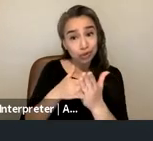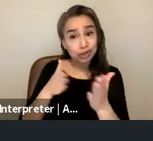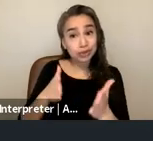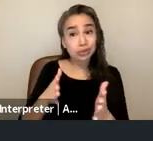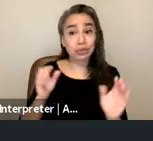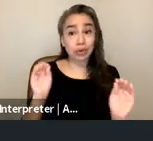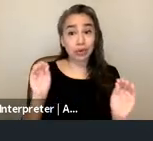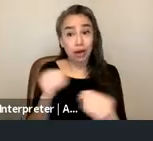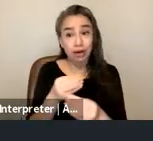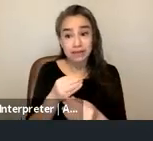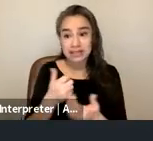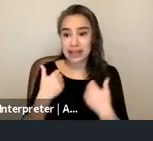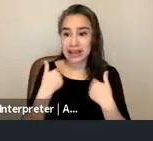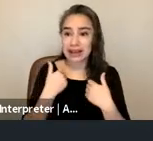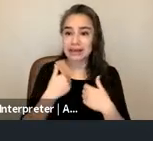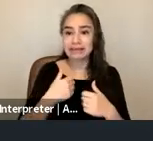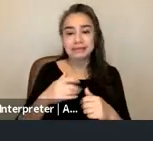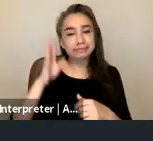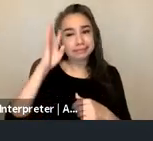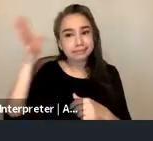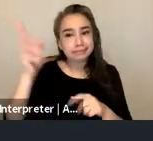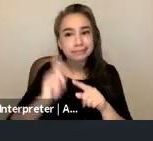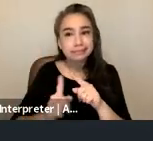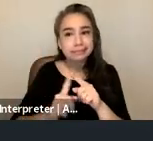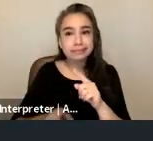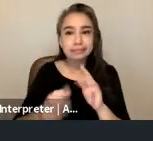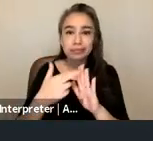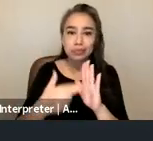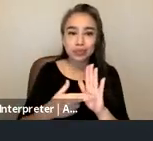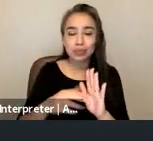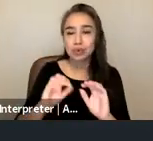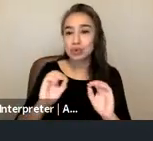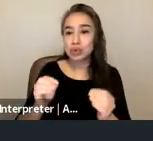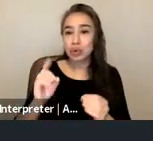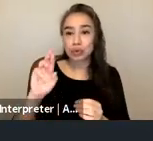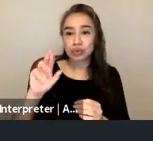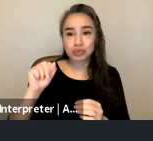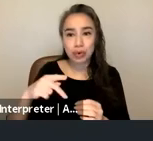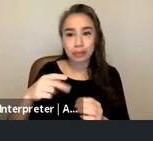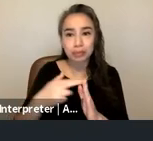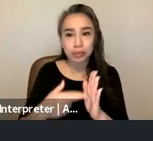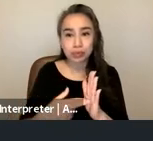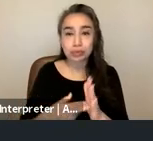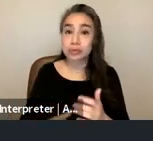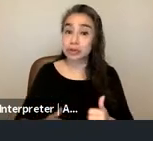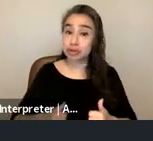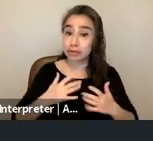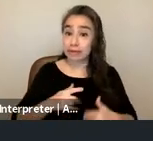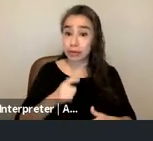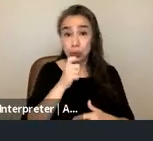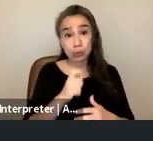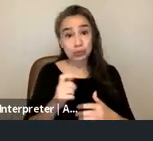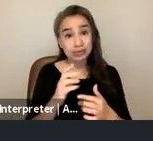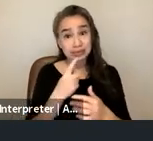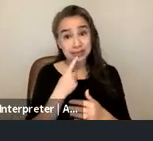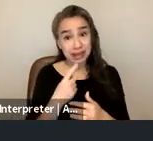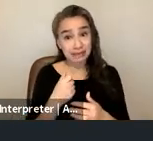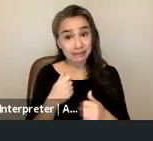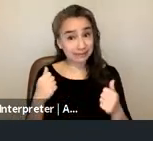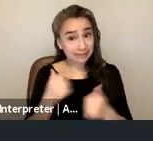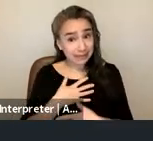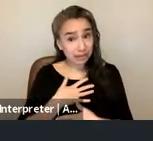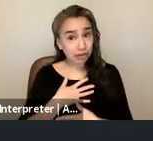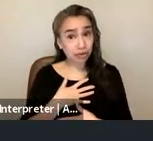no drop rules and that is essentially for survivors who've expressed fear of prosecution of the